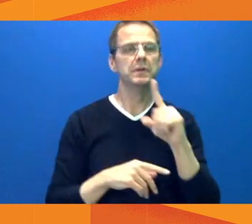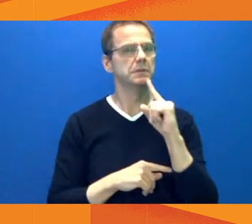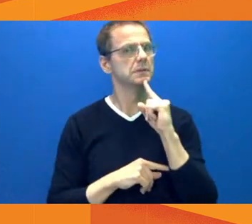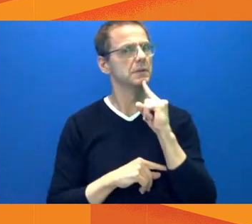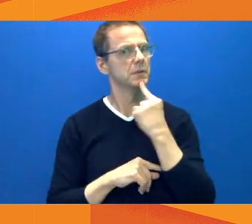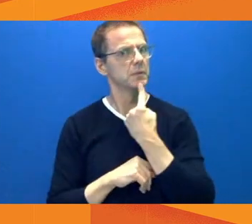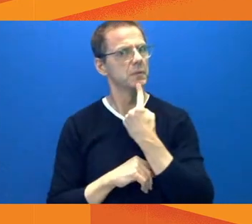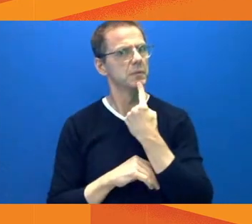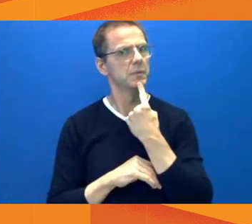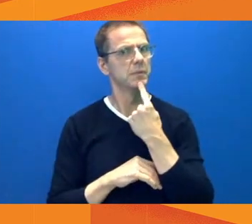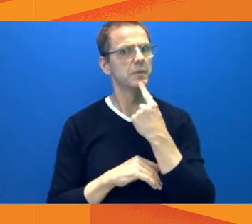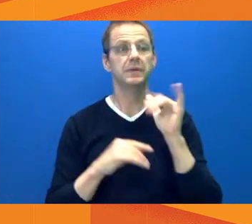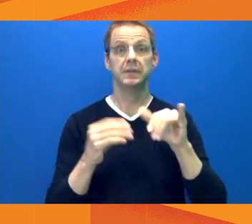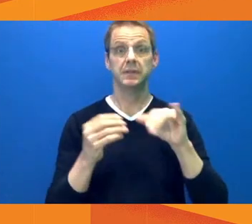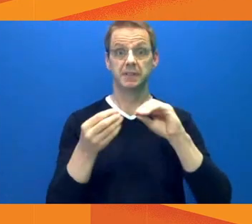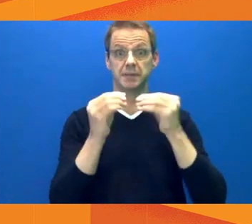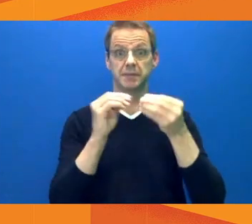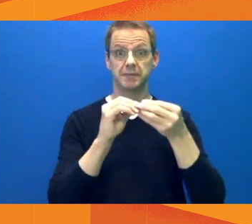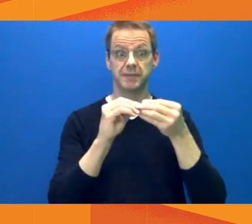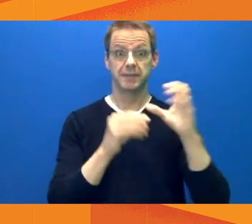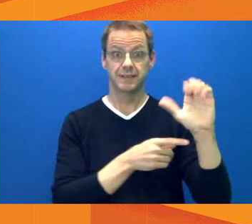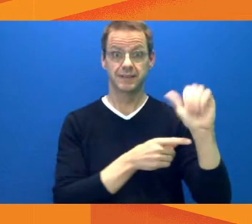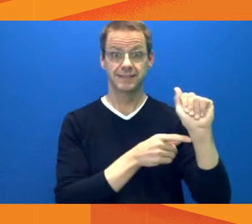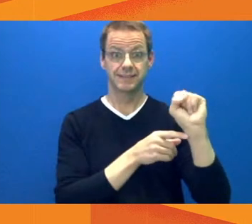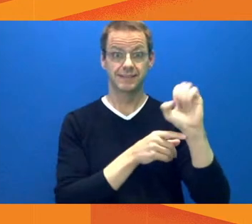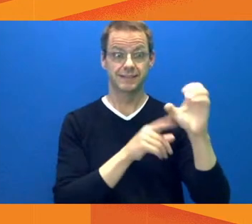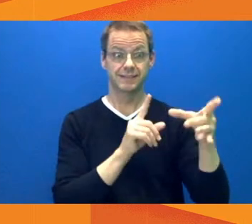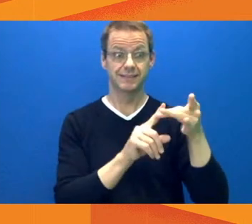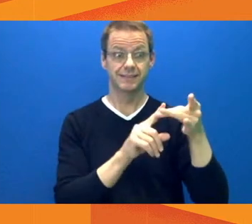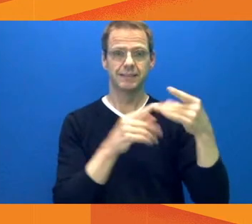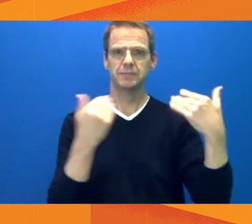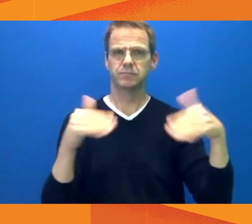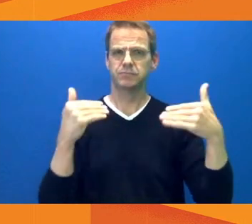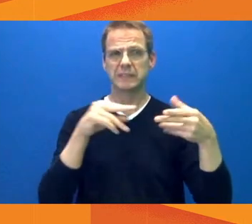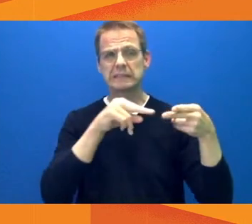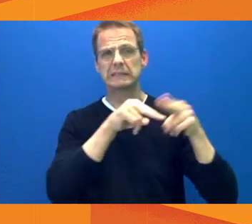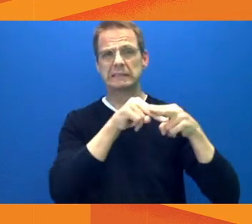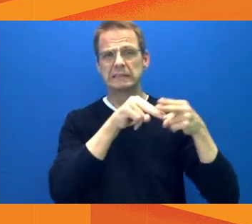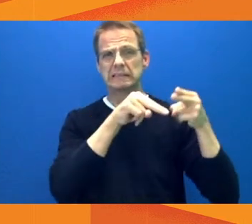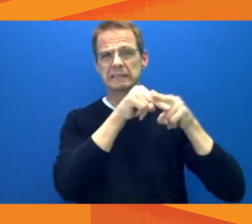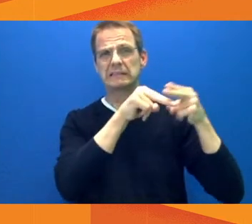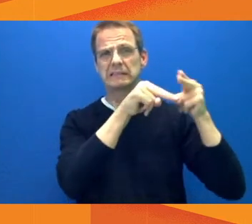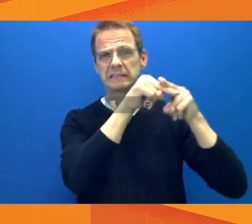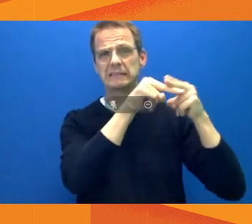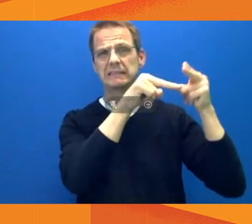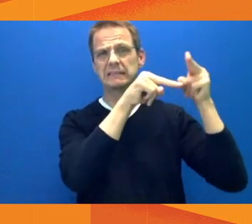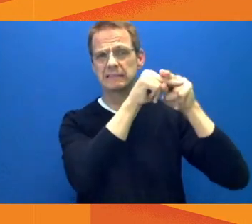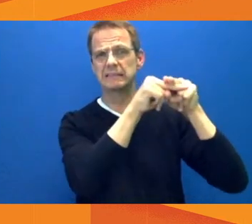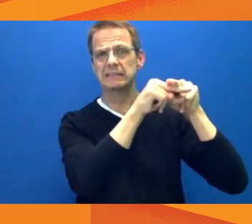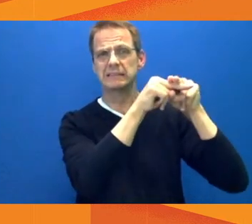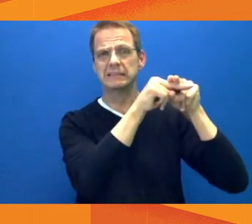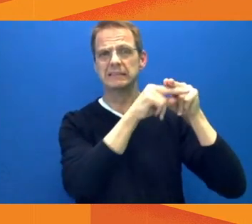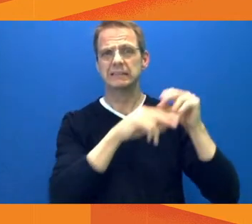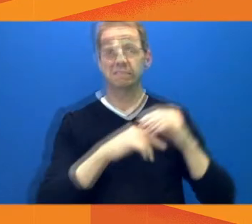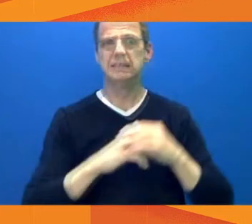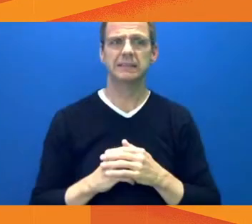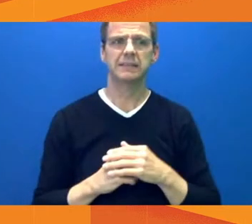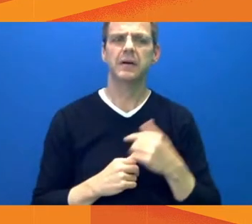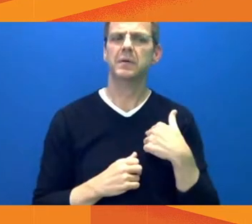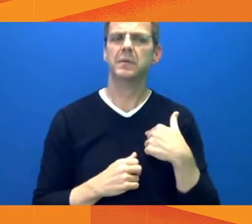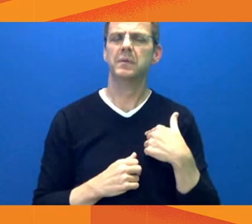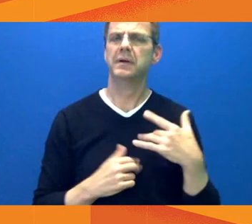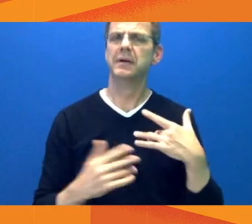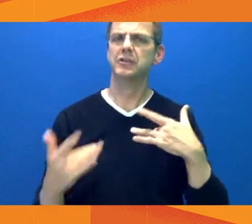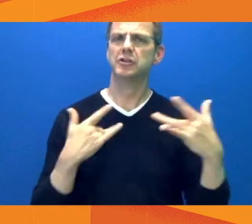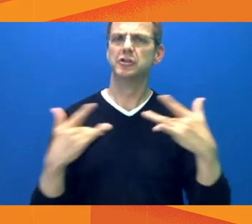hospitalizations are rising in the Edmonton zone. And I'm especially concerned with how variants appear to be driving a demographic